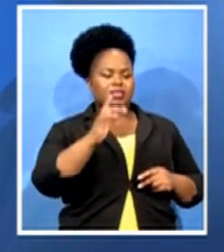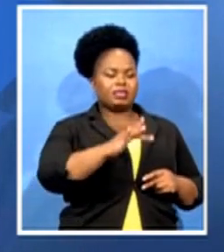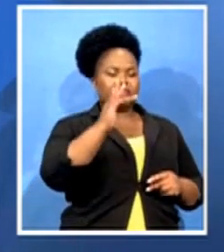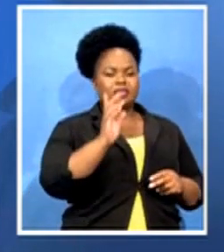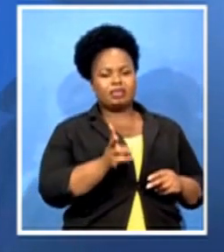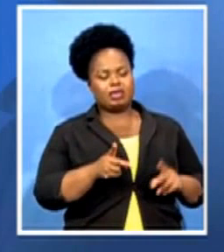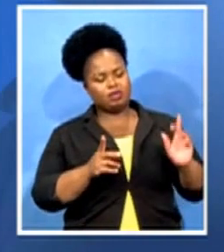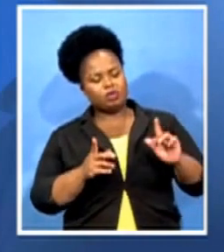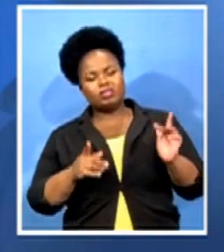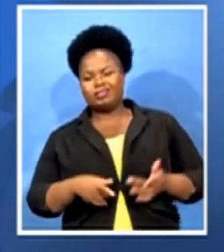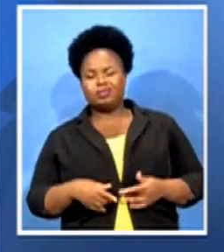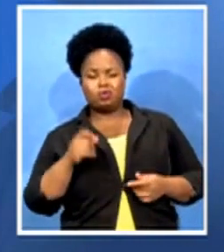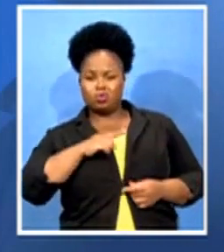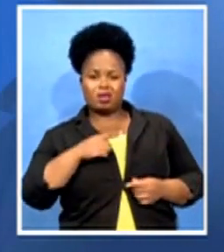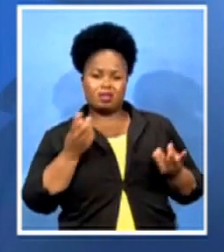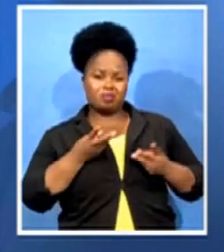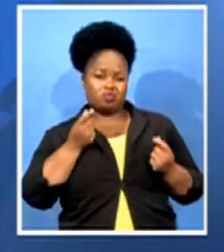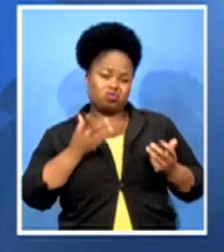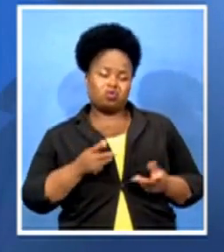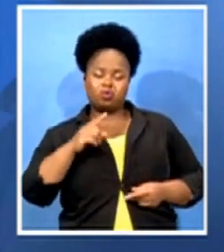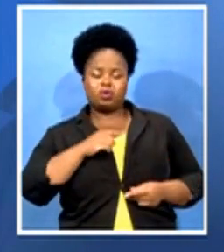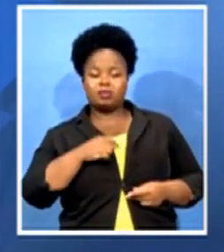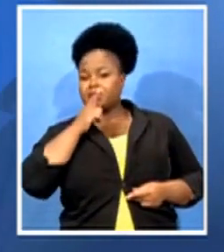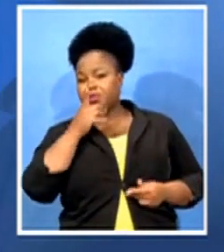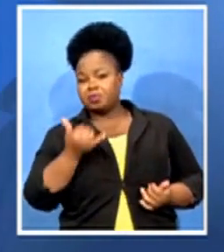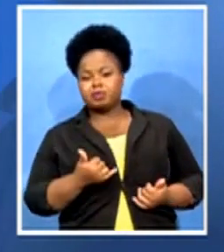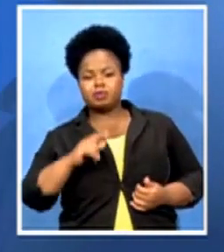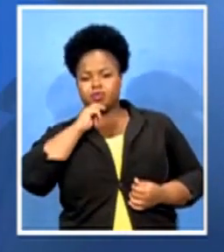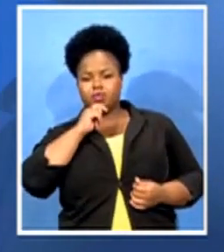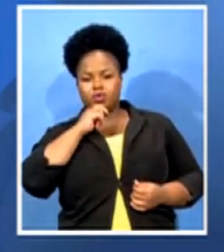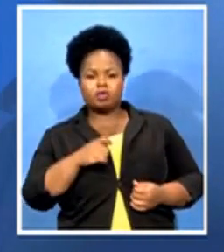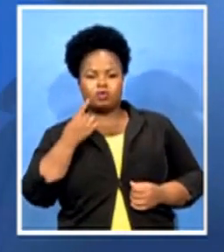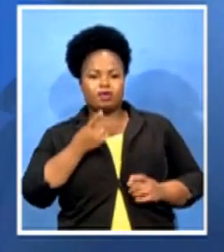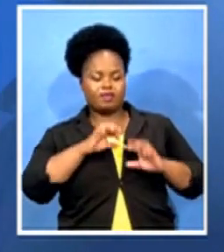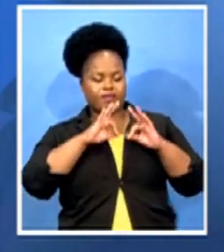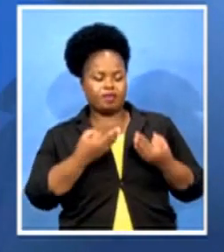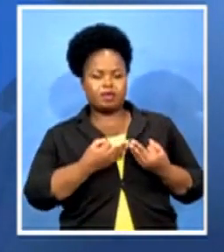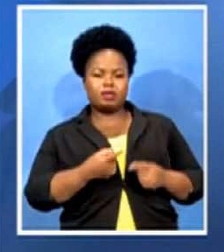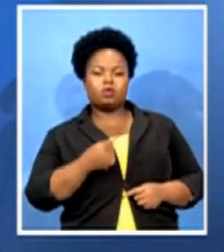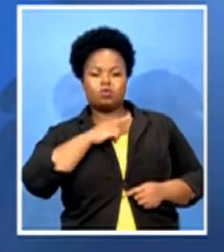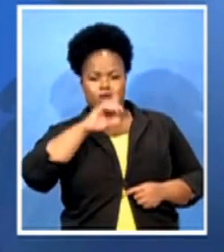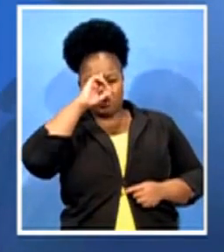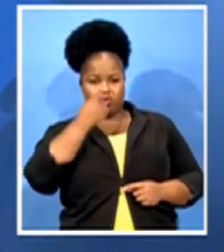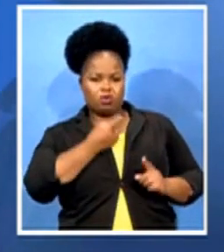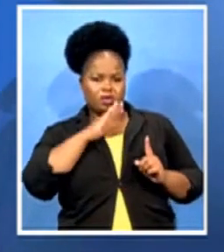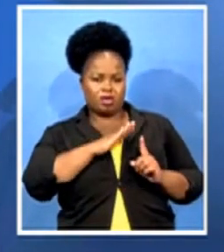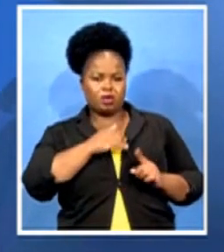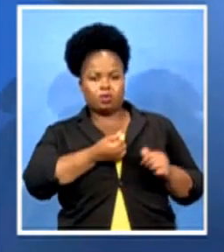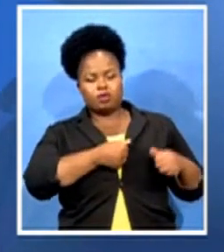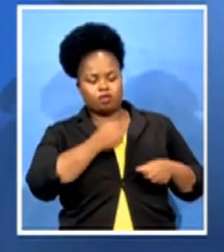Adrian, can tell you this morning, I was dealing with one family where there is a daughter who came back from out there and tested